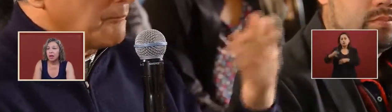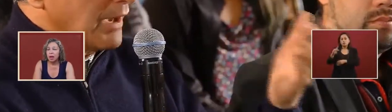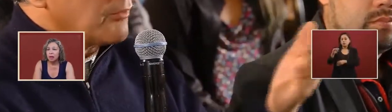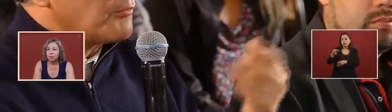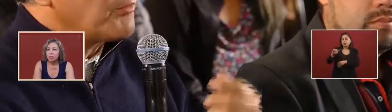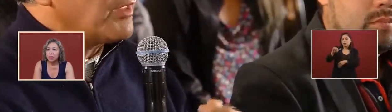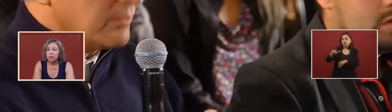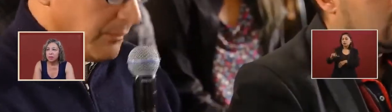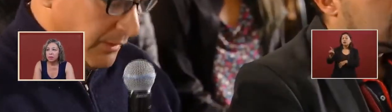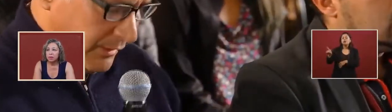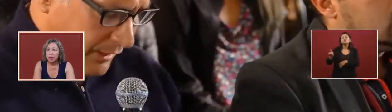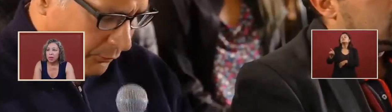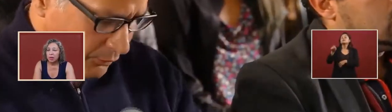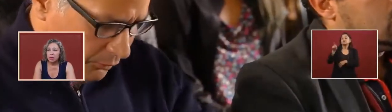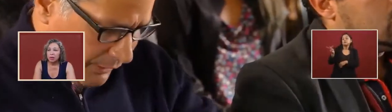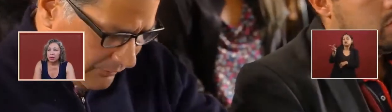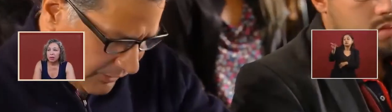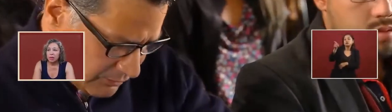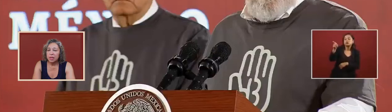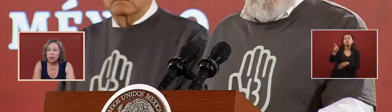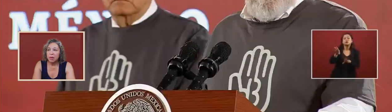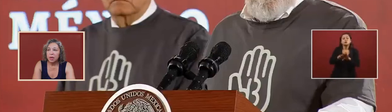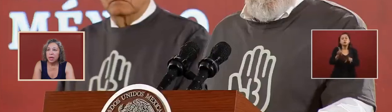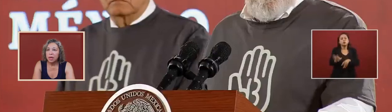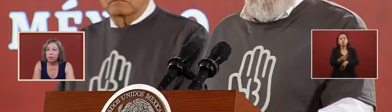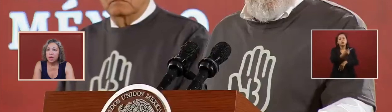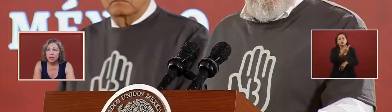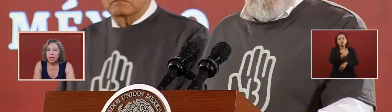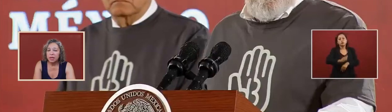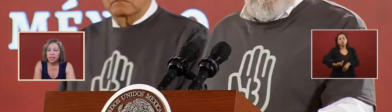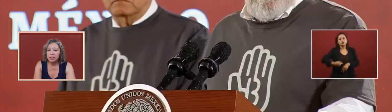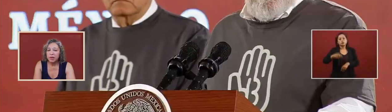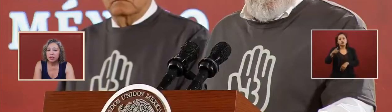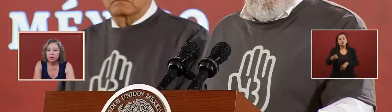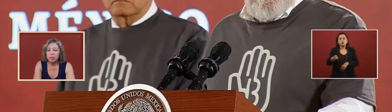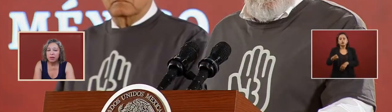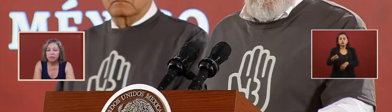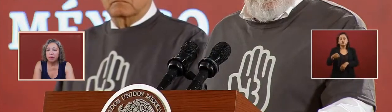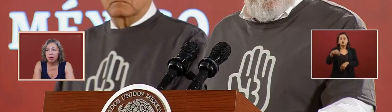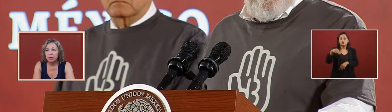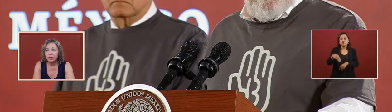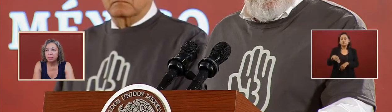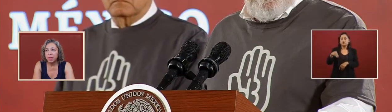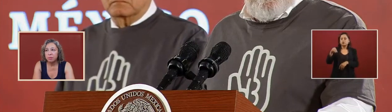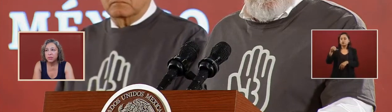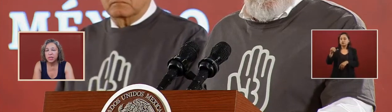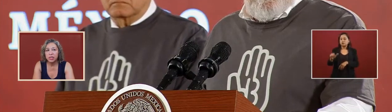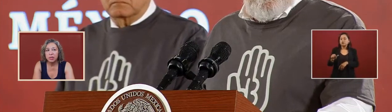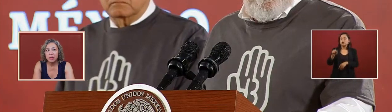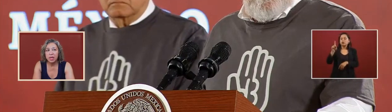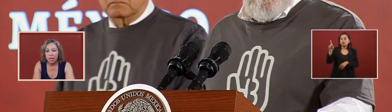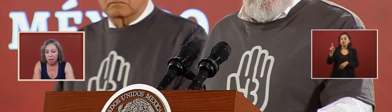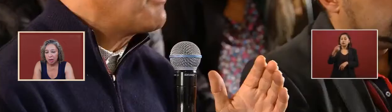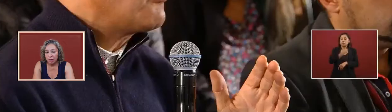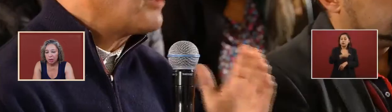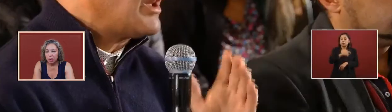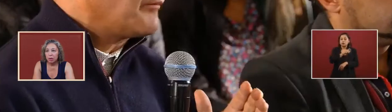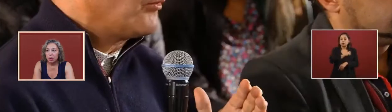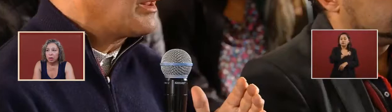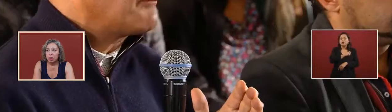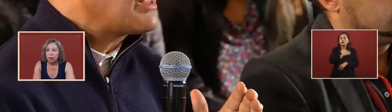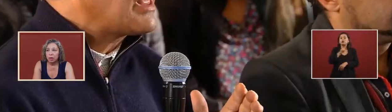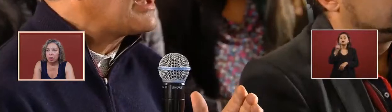they want anybody that gets found to be involved be sent to the uh